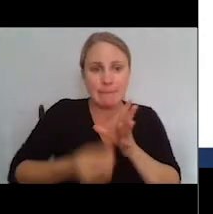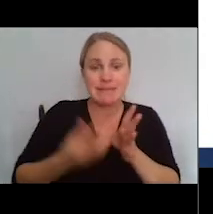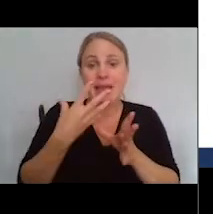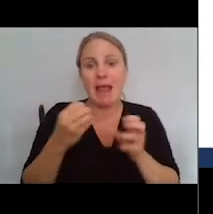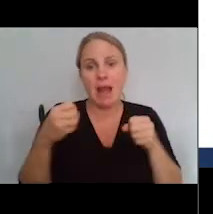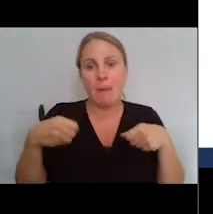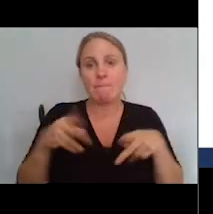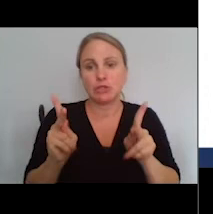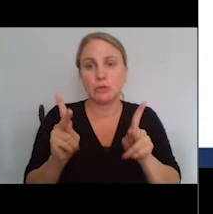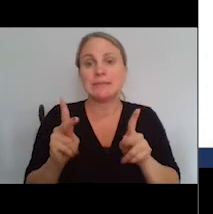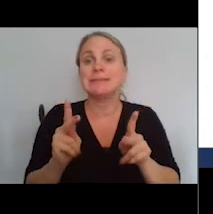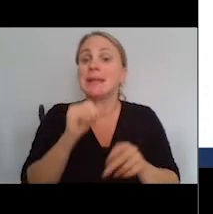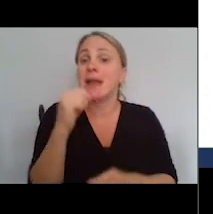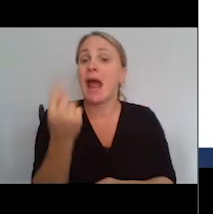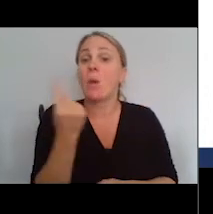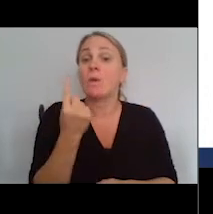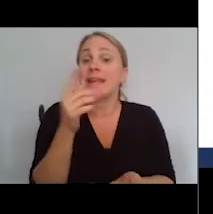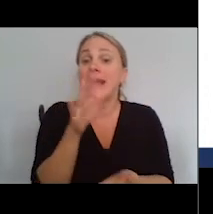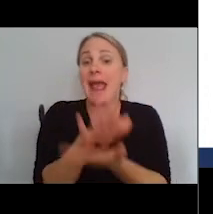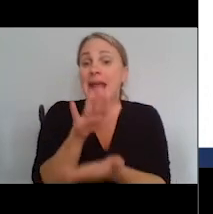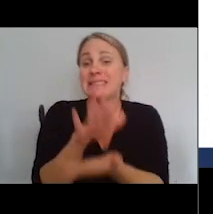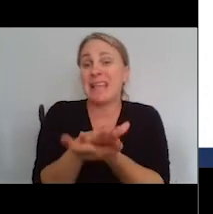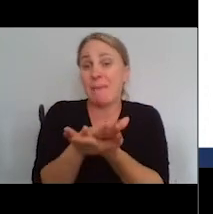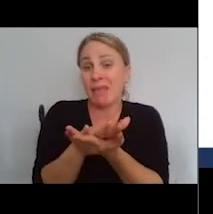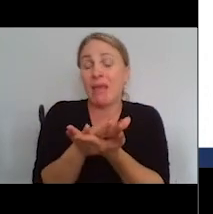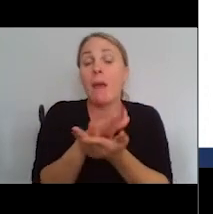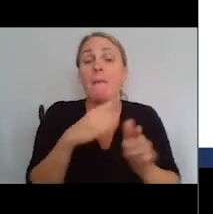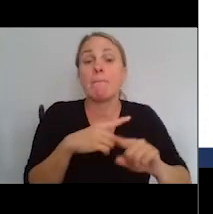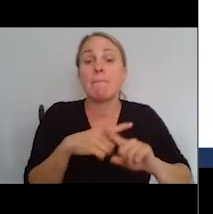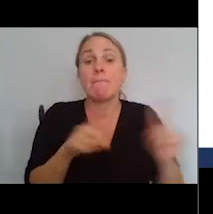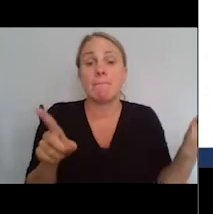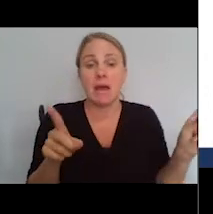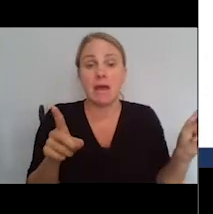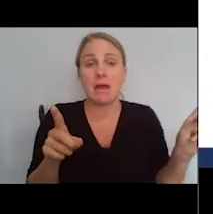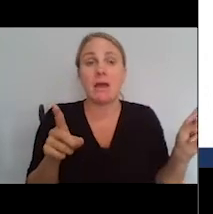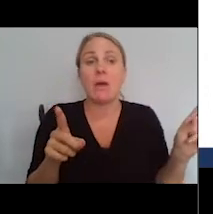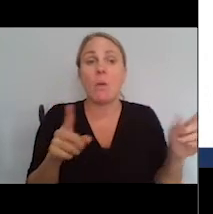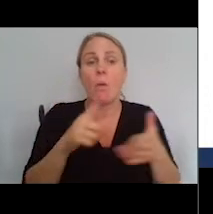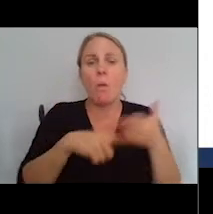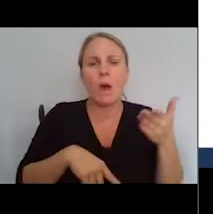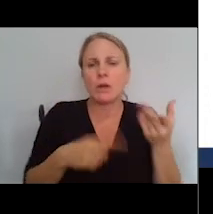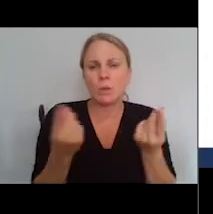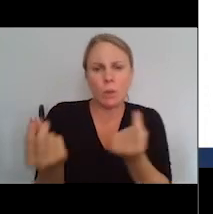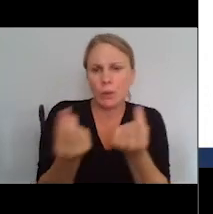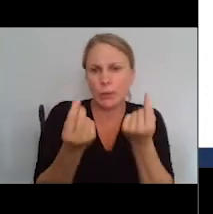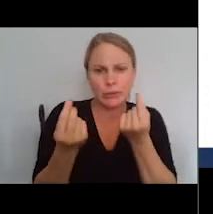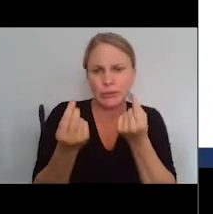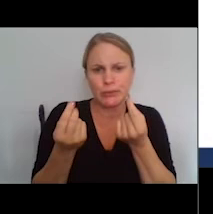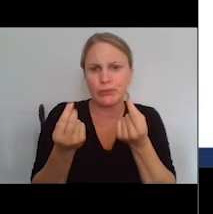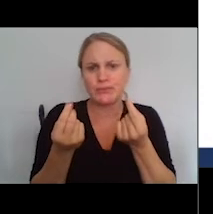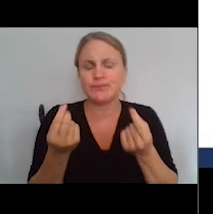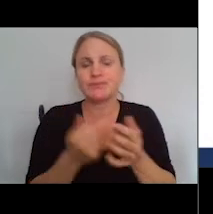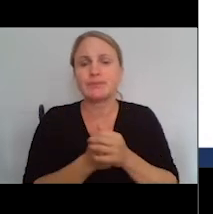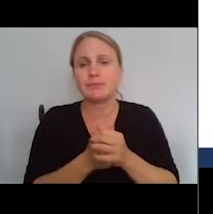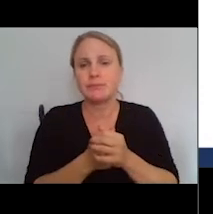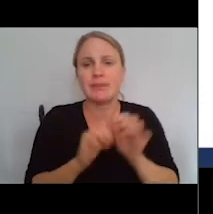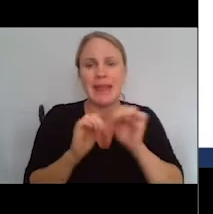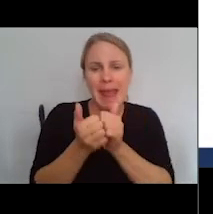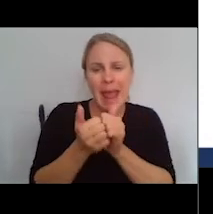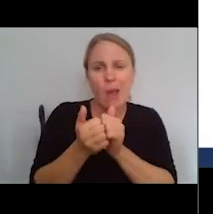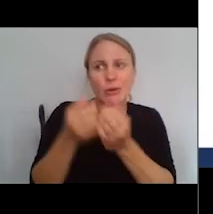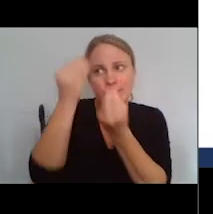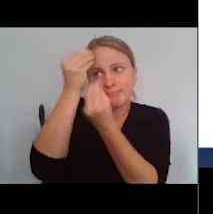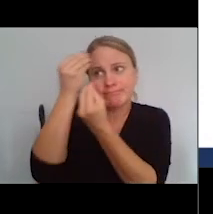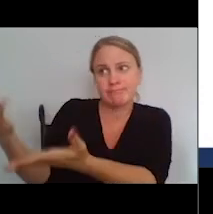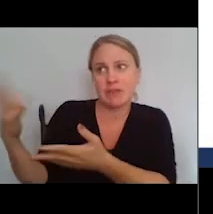not just on an academic kind of basis, but what really needs to be done and how to do it and how to inform Congress